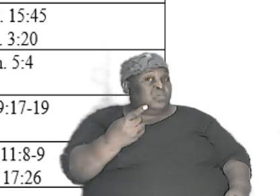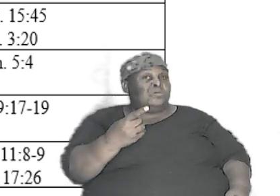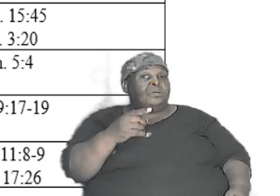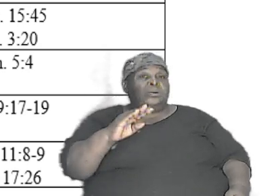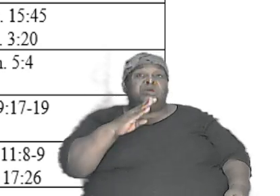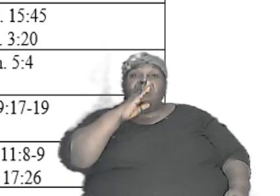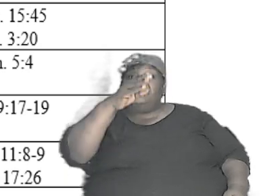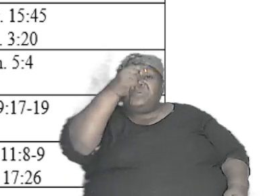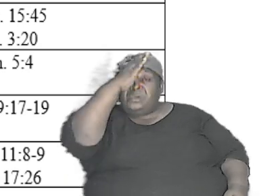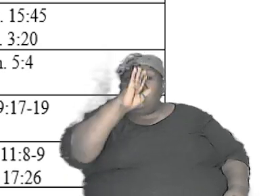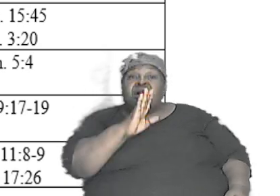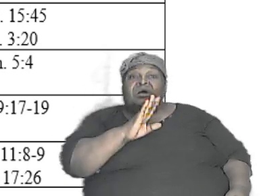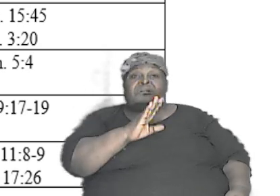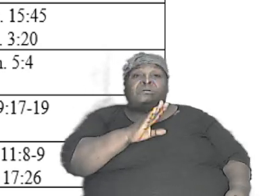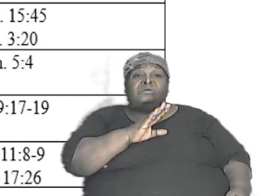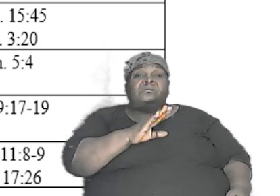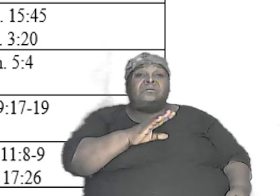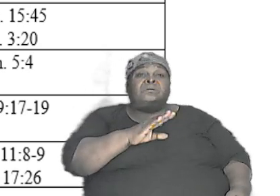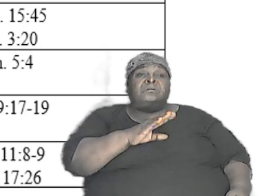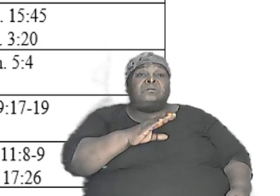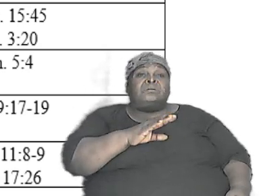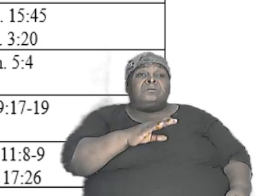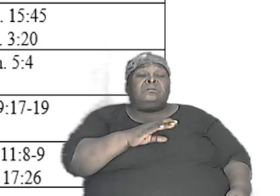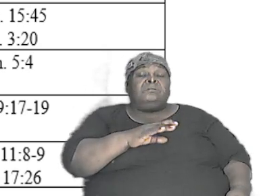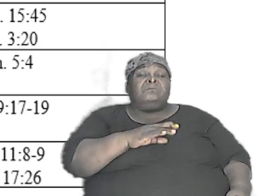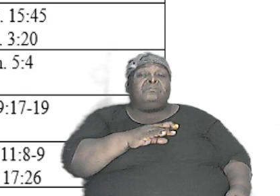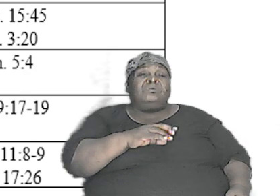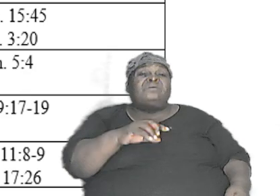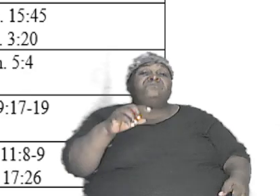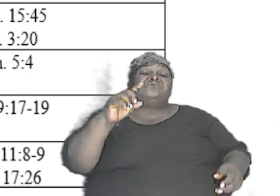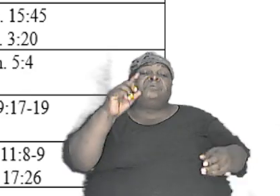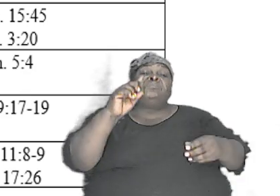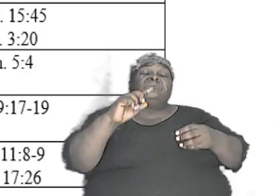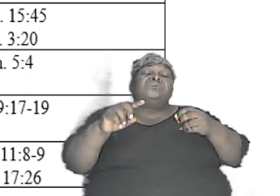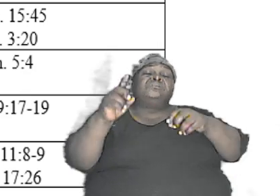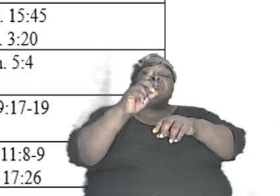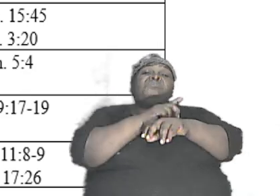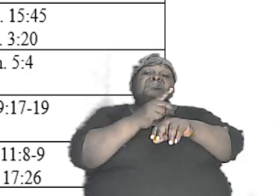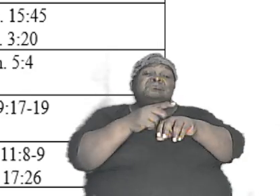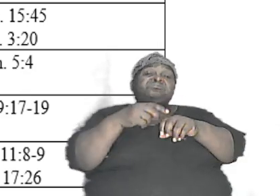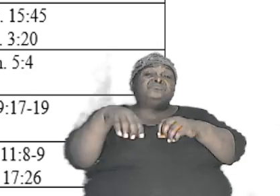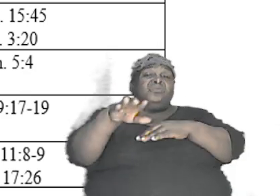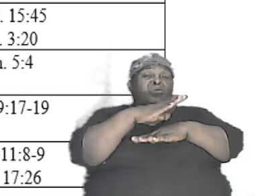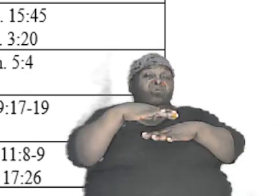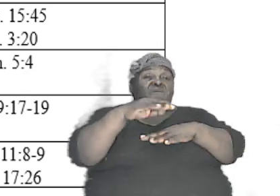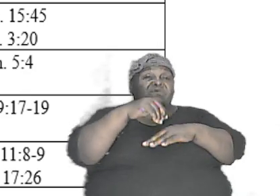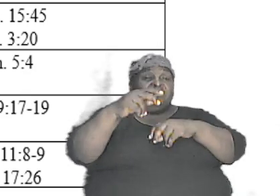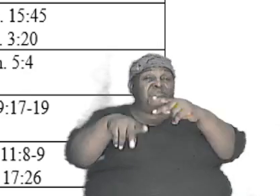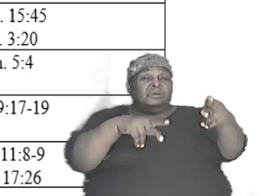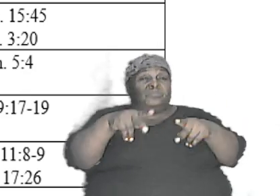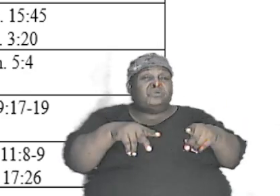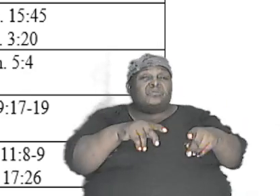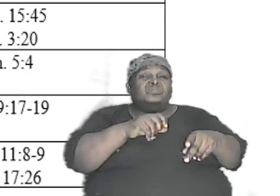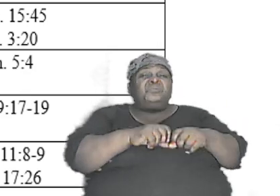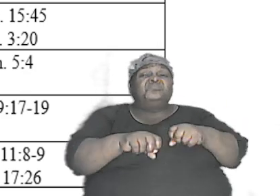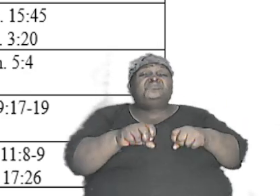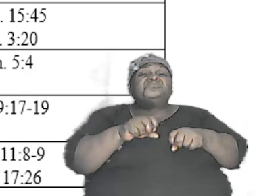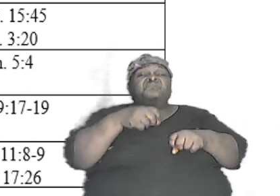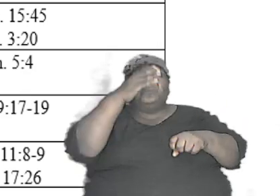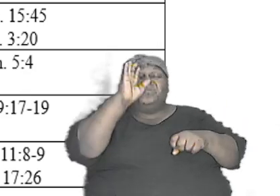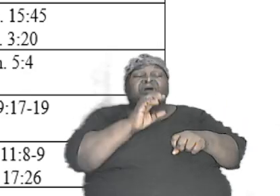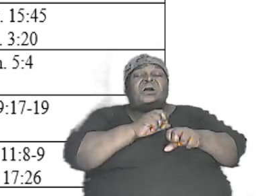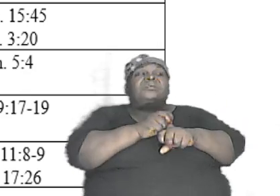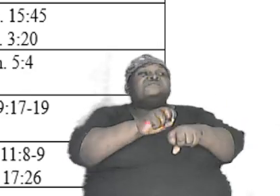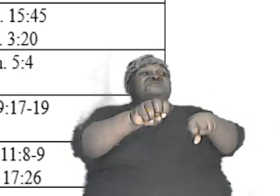in one place he would have had dominion and domination over them God did not intend for that and so ultimately he scattered them